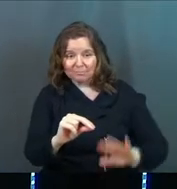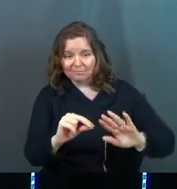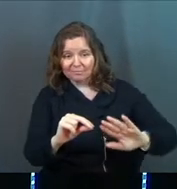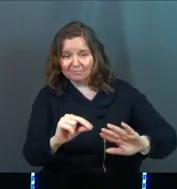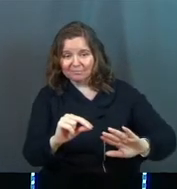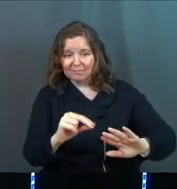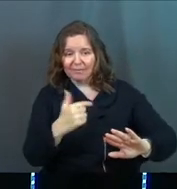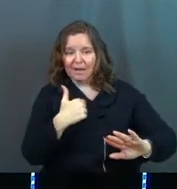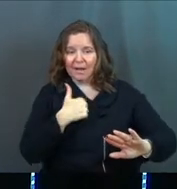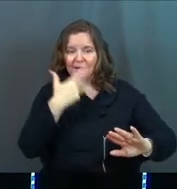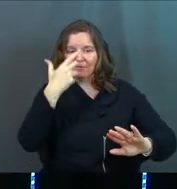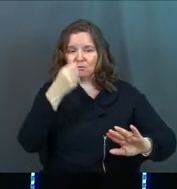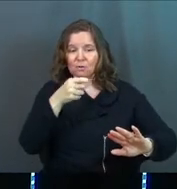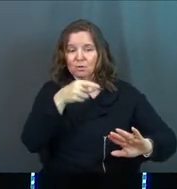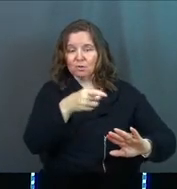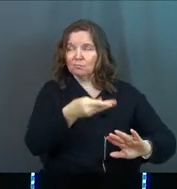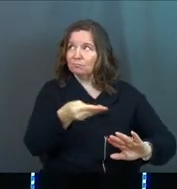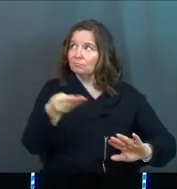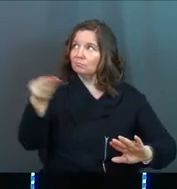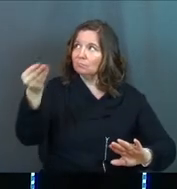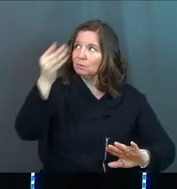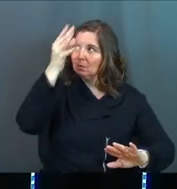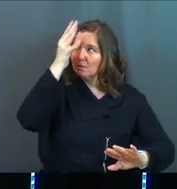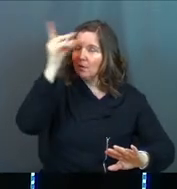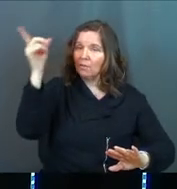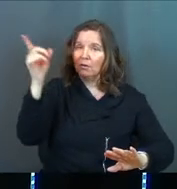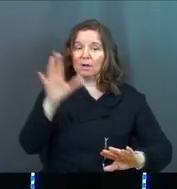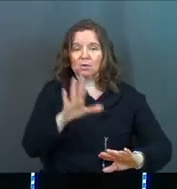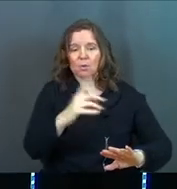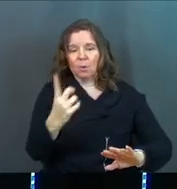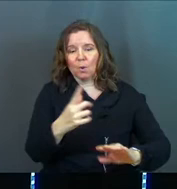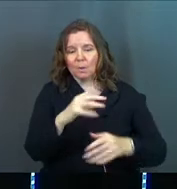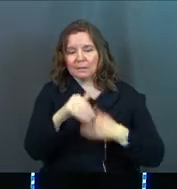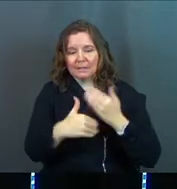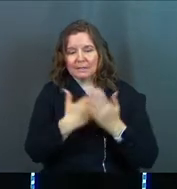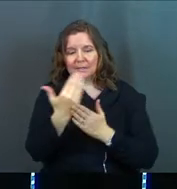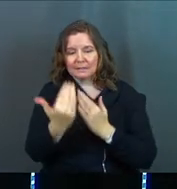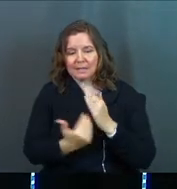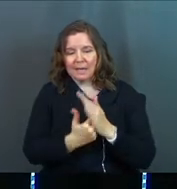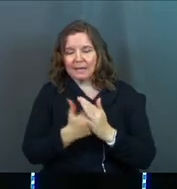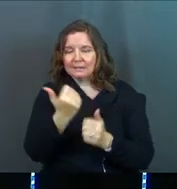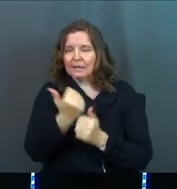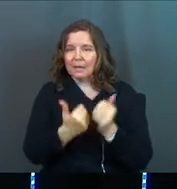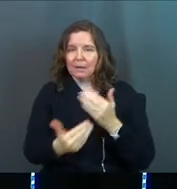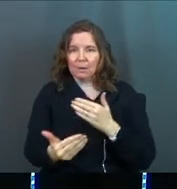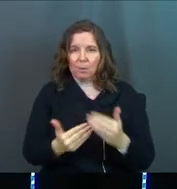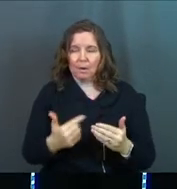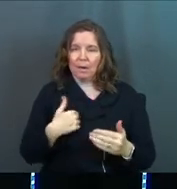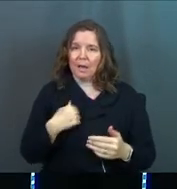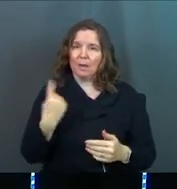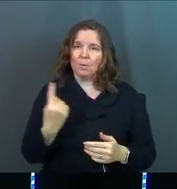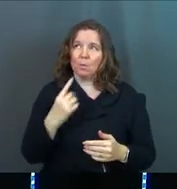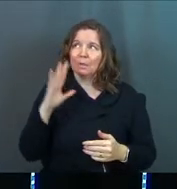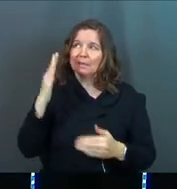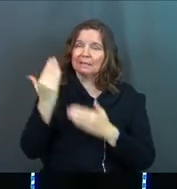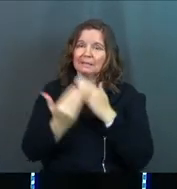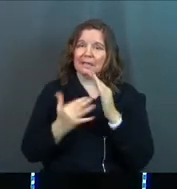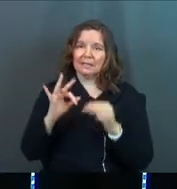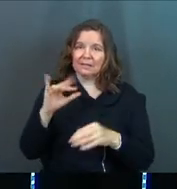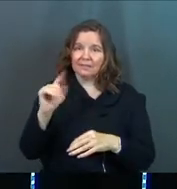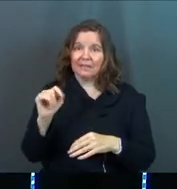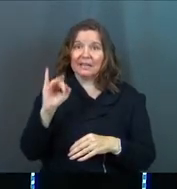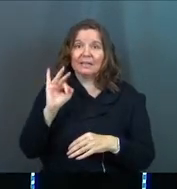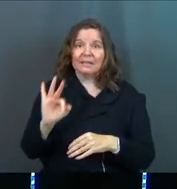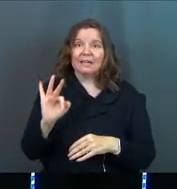is that I have entrusted you to the father. And you are always in his hands anyway. I am only his hands and